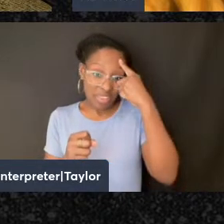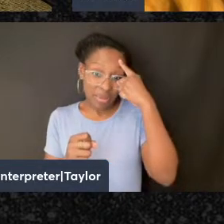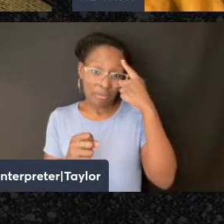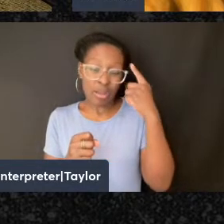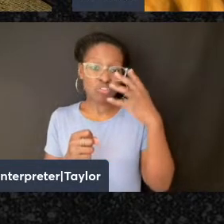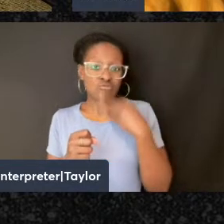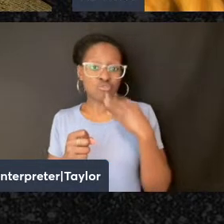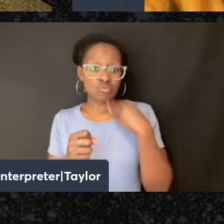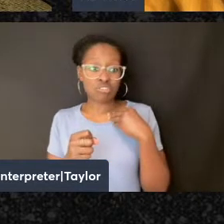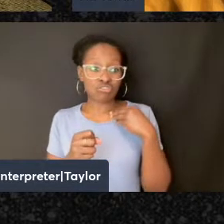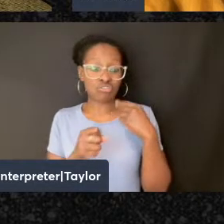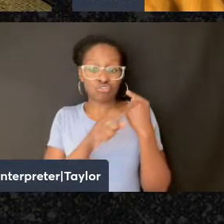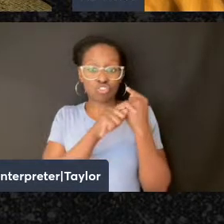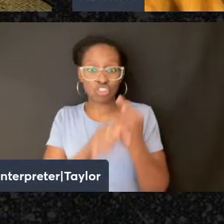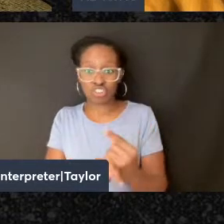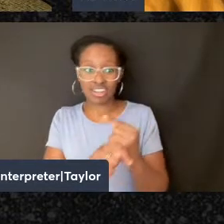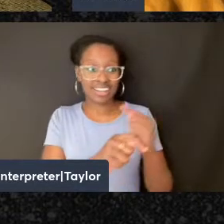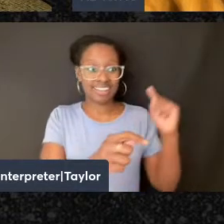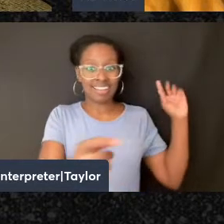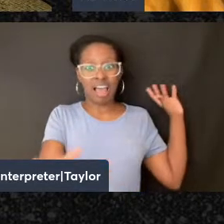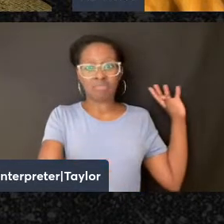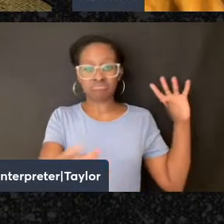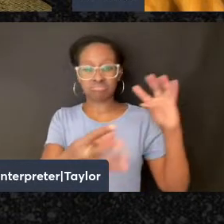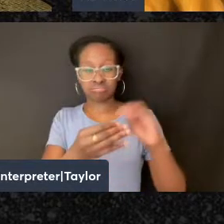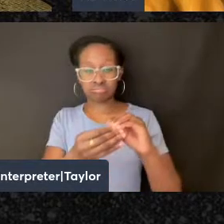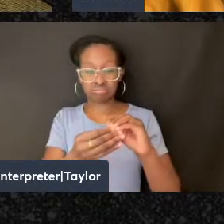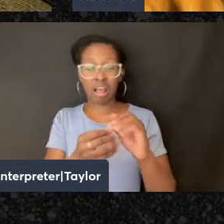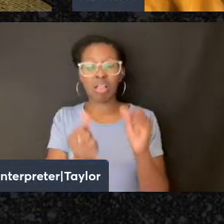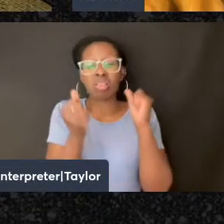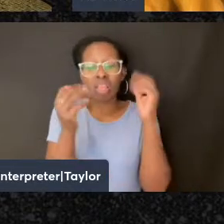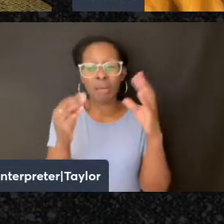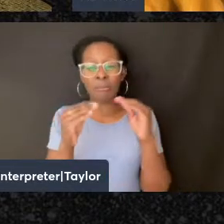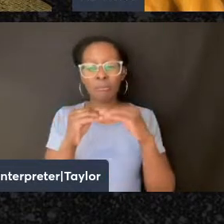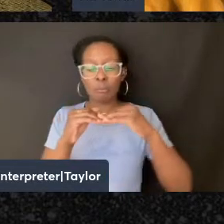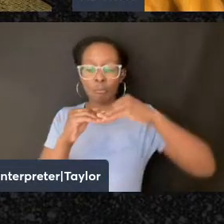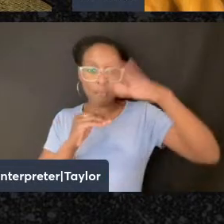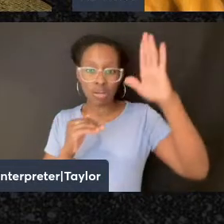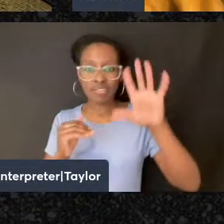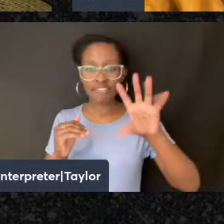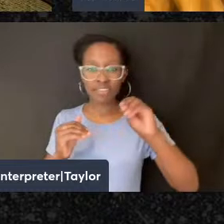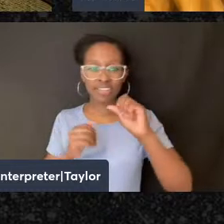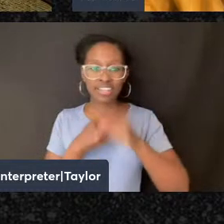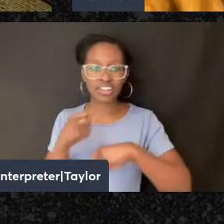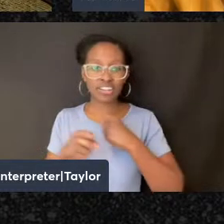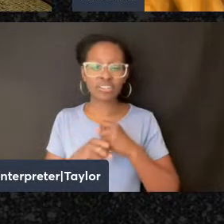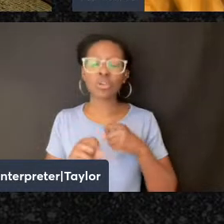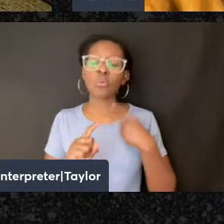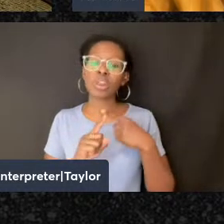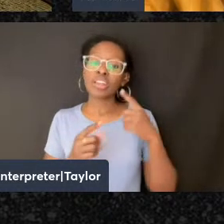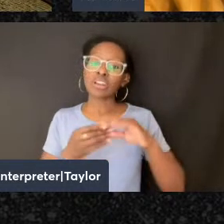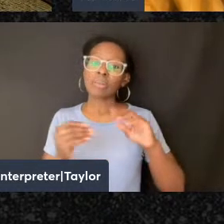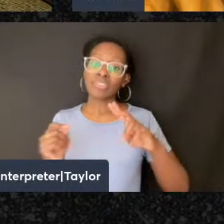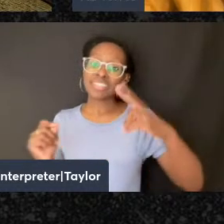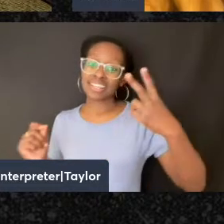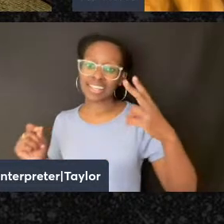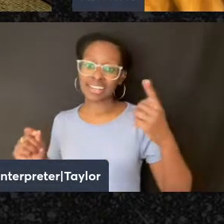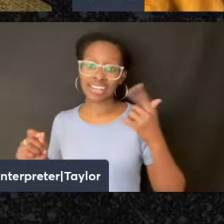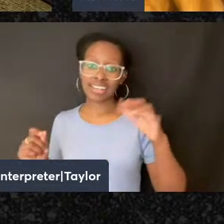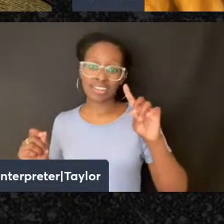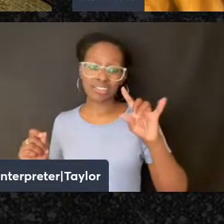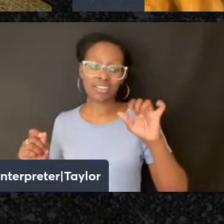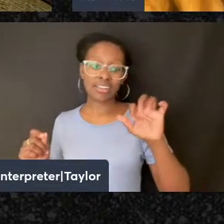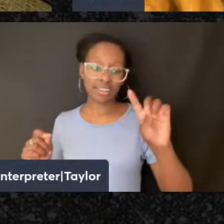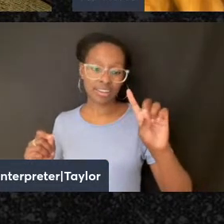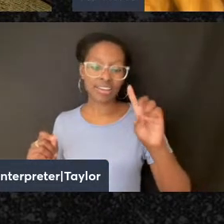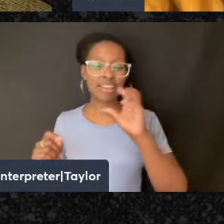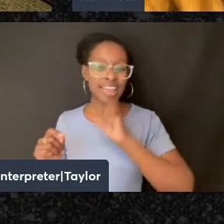So, and it's already over because you can see, the reason I started out talking about the second Gilded Age is that what happens in the Gilded Age is that the